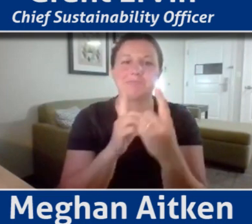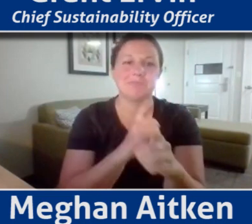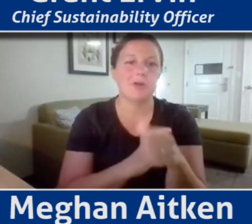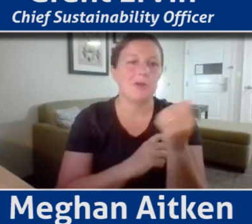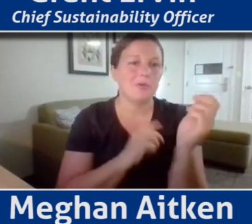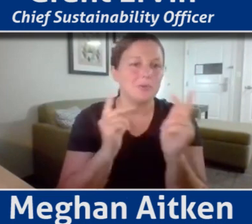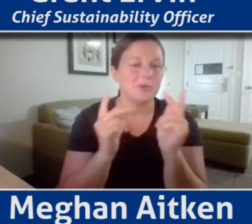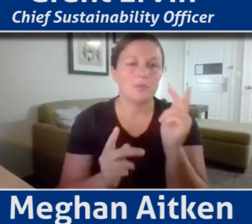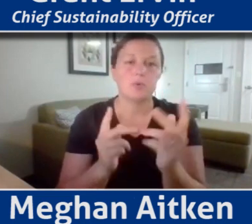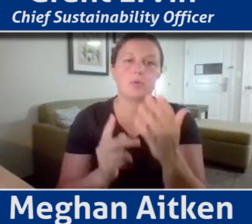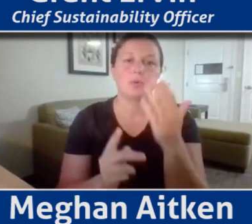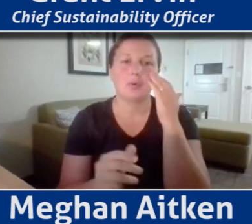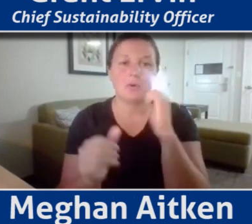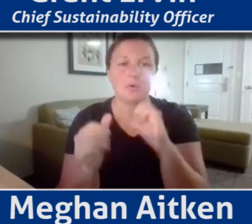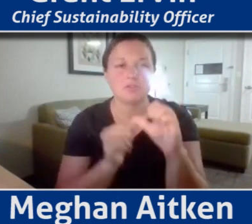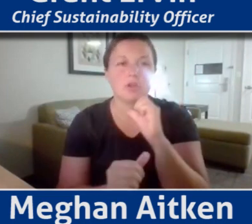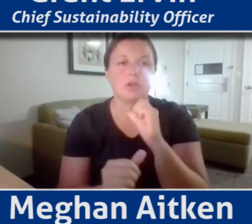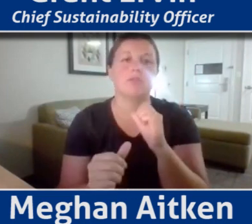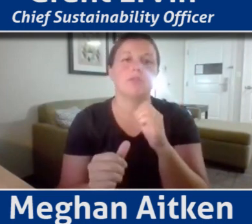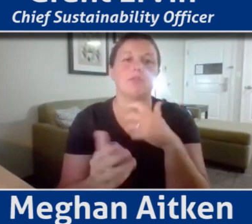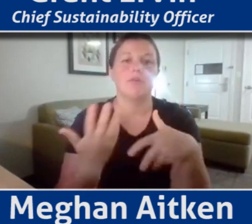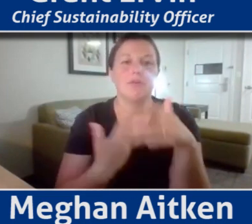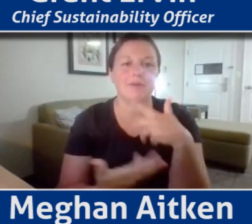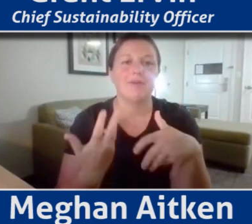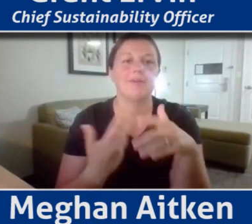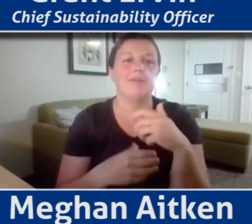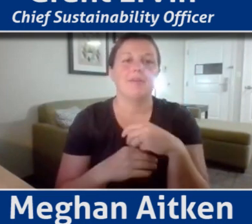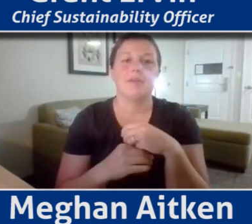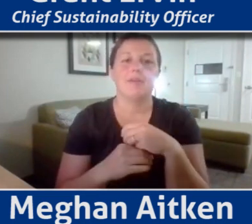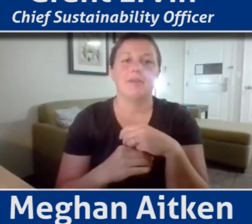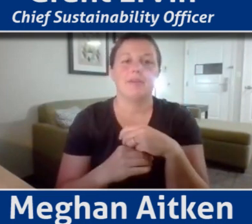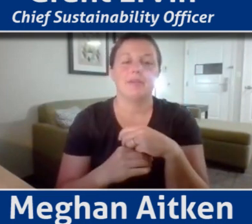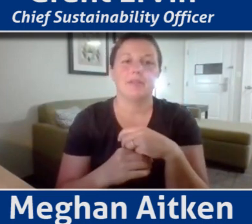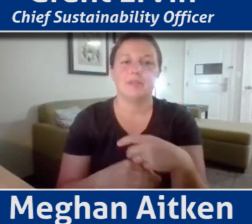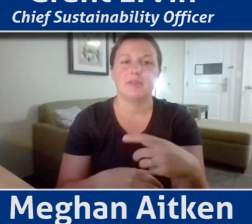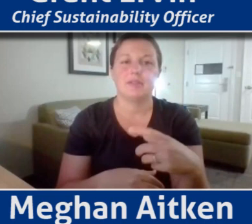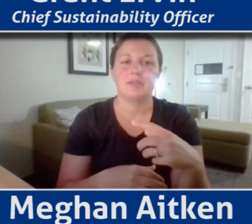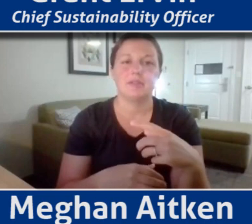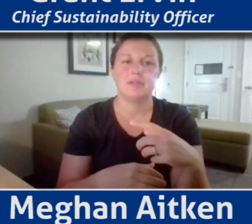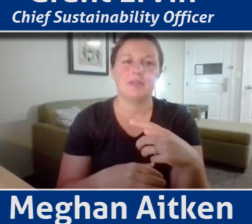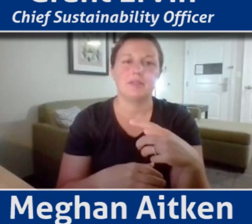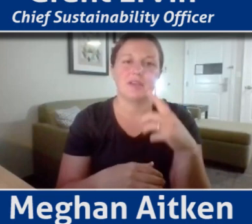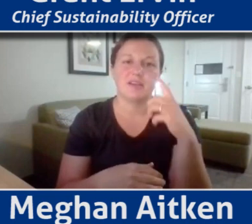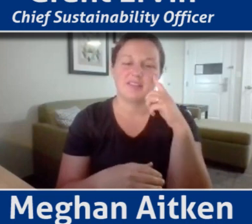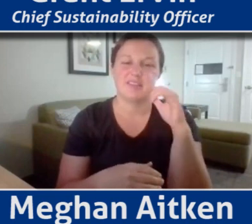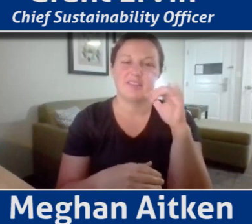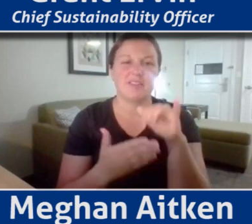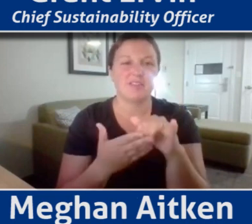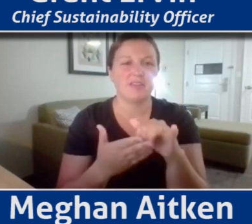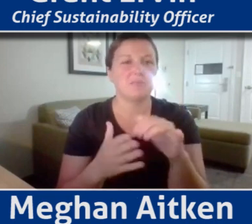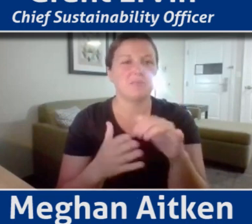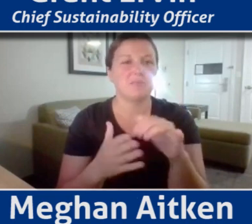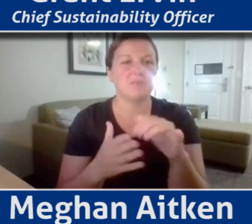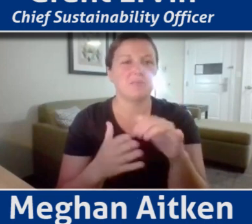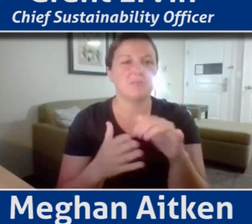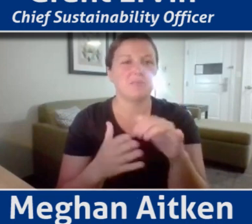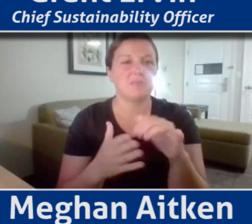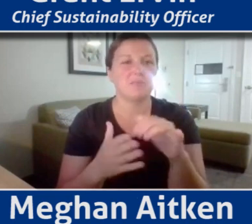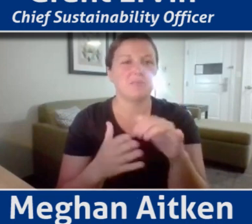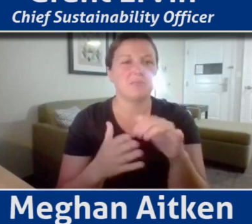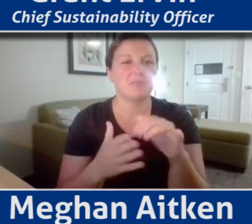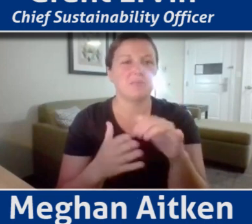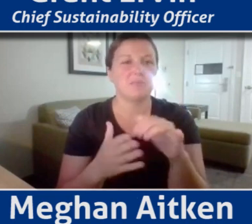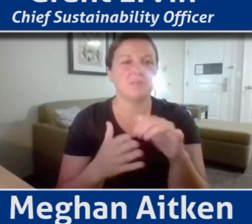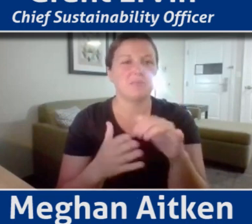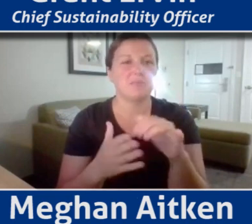and breaking down the silos of our department so that they could better collaborate on issues that they're working on. And that goes